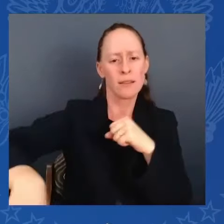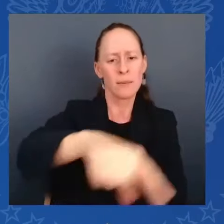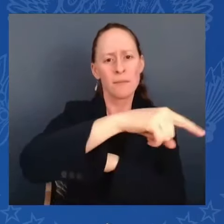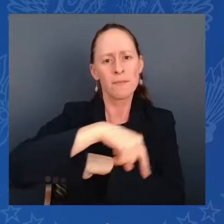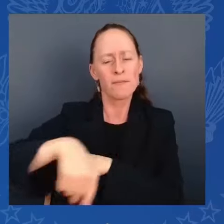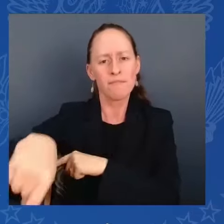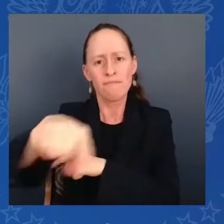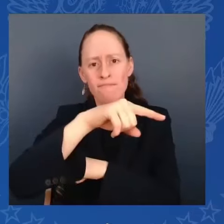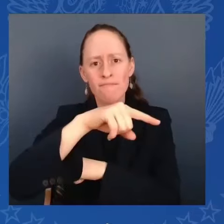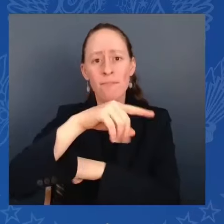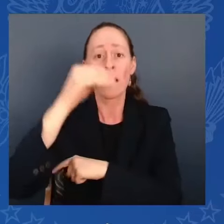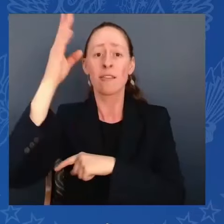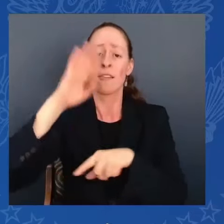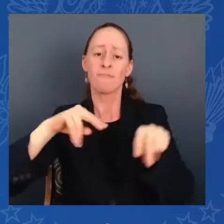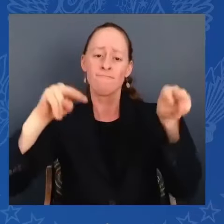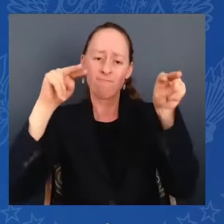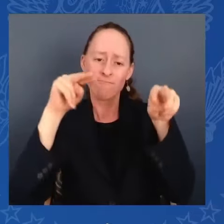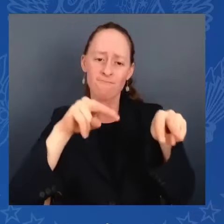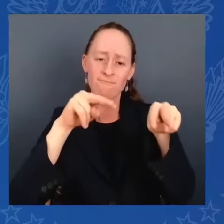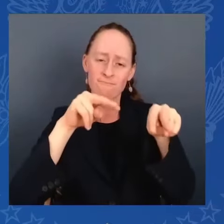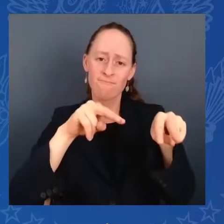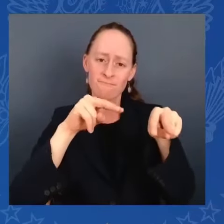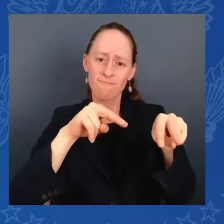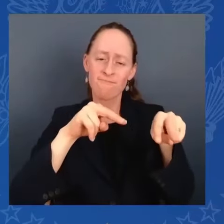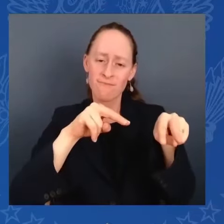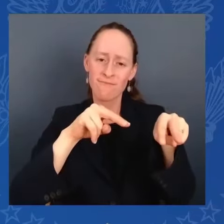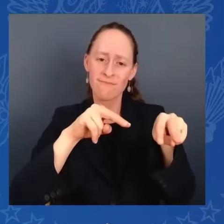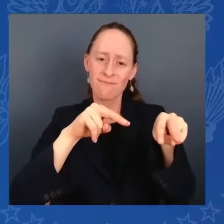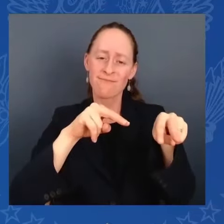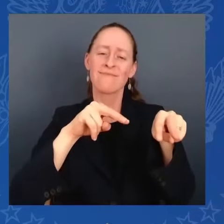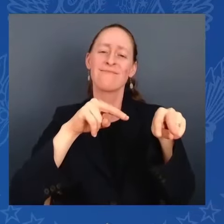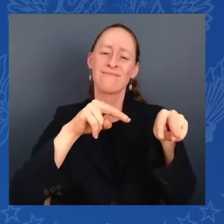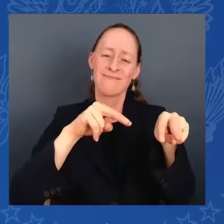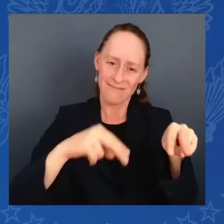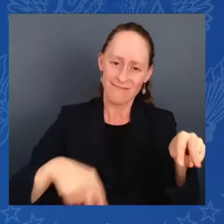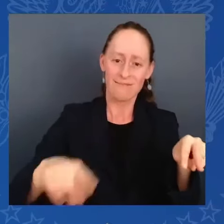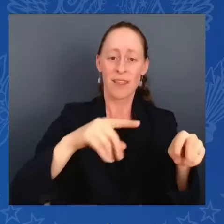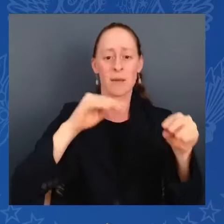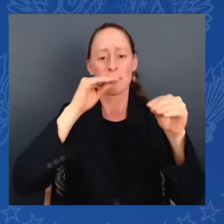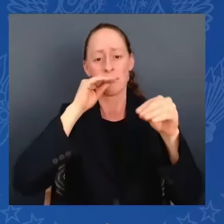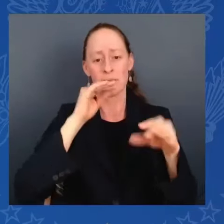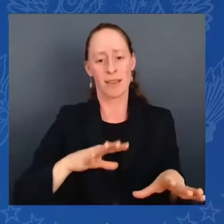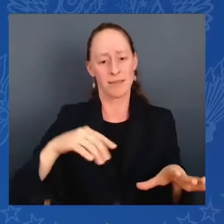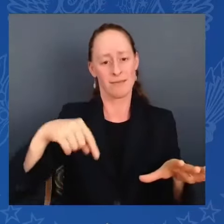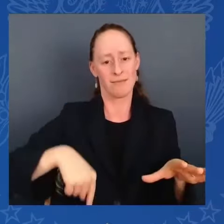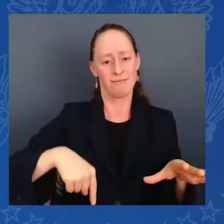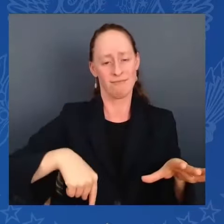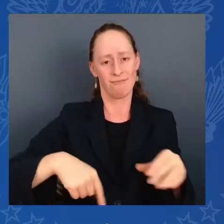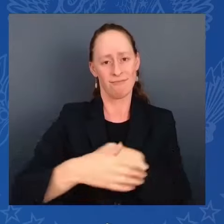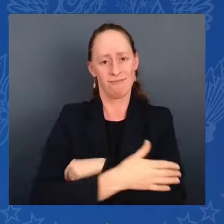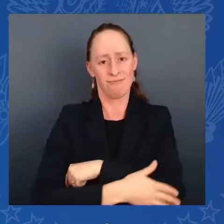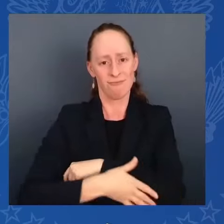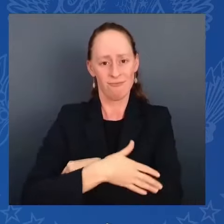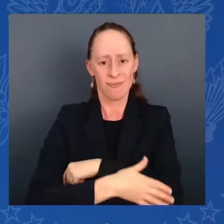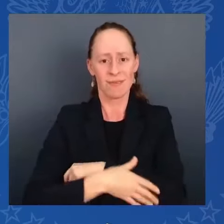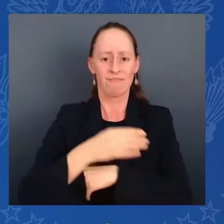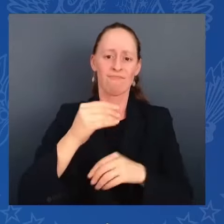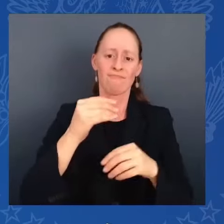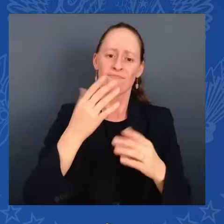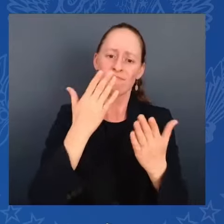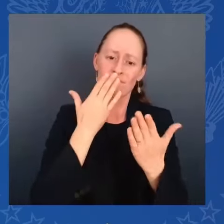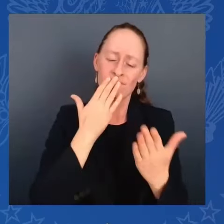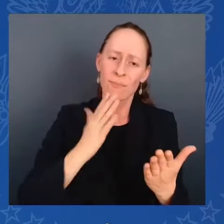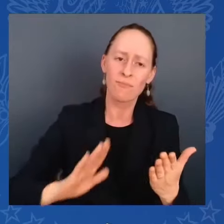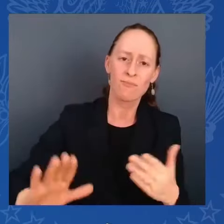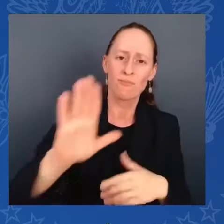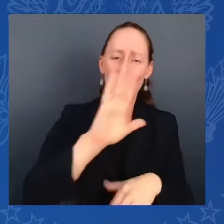work in the world. We give you thanks that you are especially near to those who in the last full measure of devotion gave